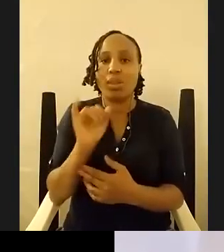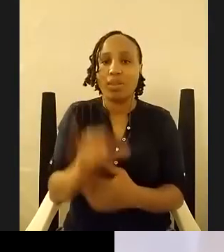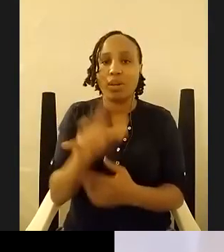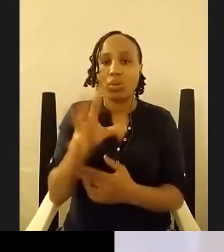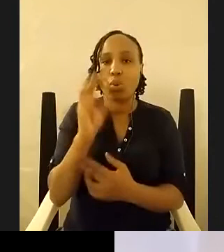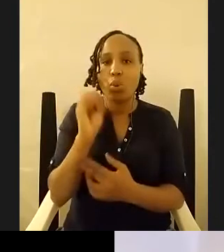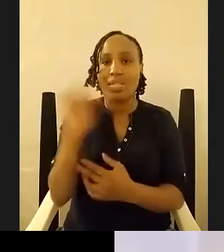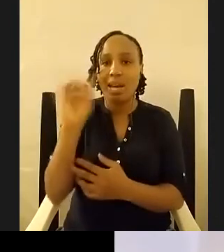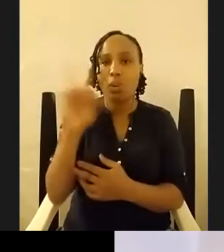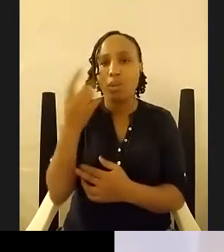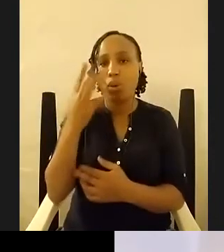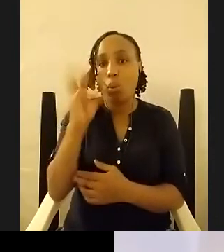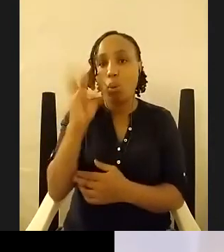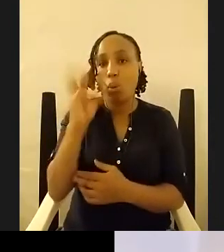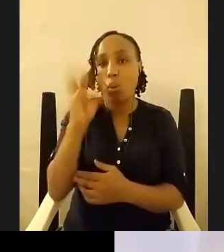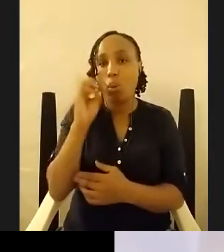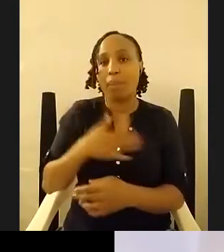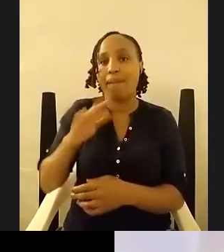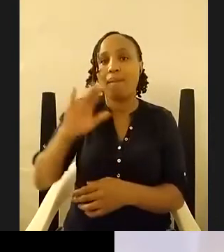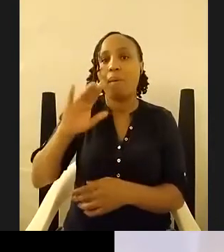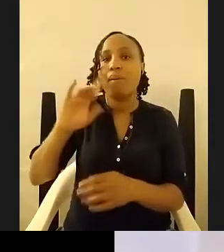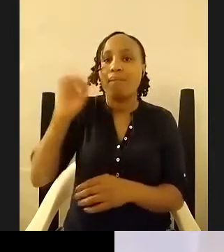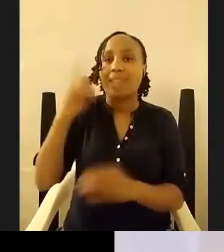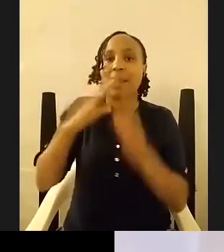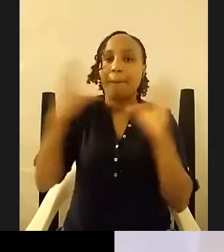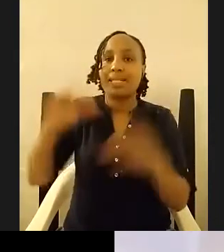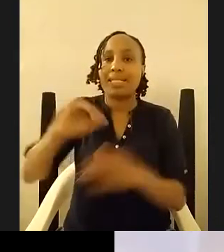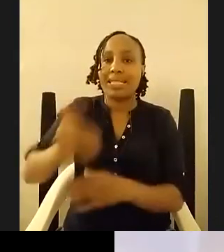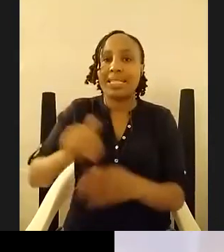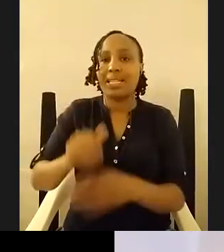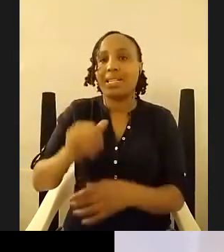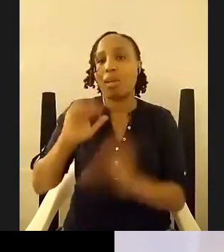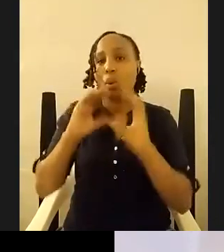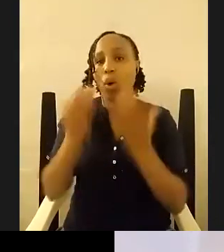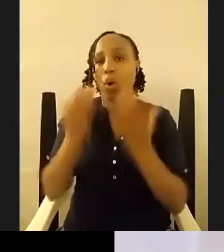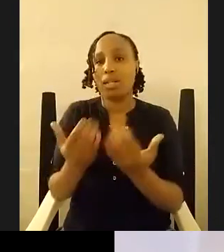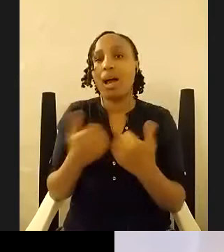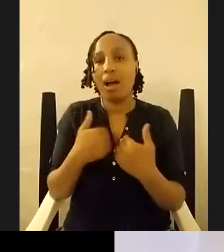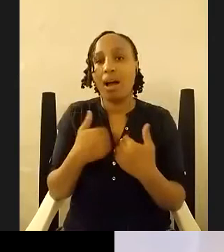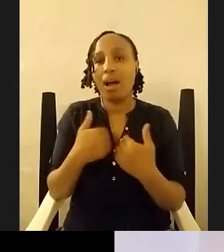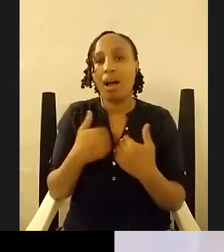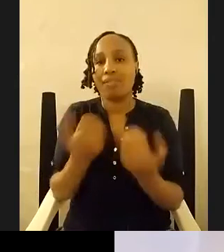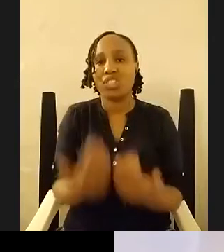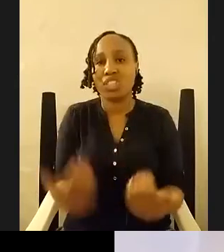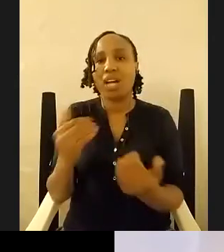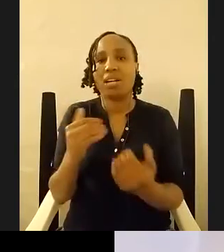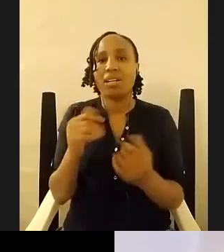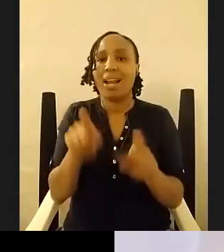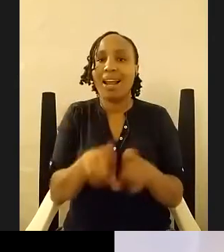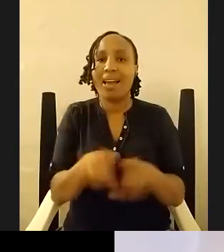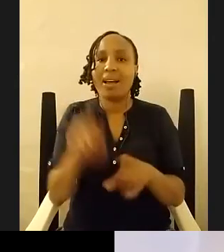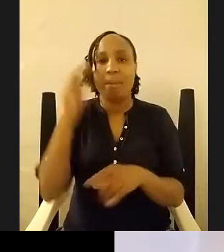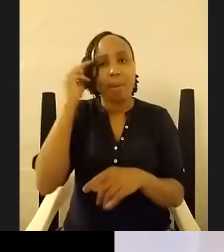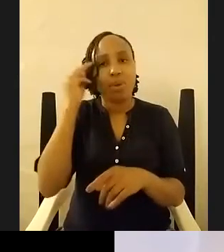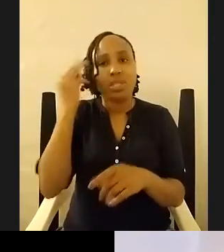big city in the world and so i have very simple childlike memories that i always go back to often between early